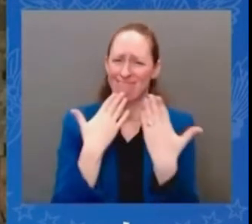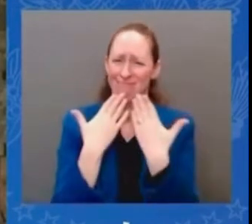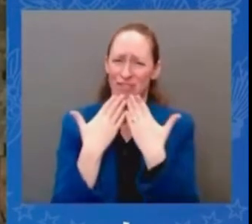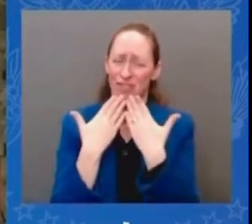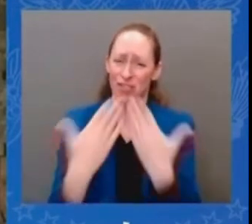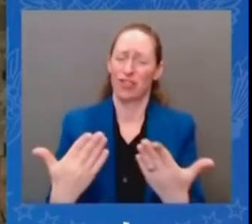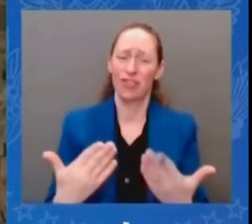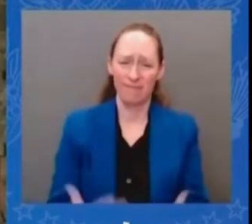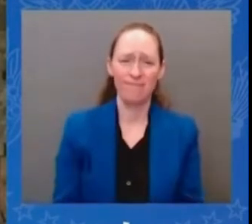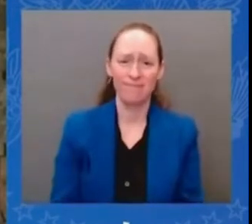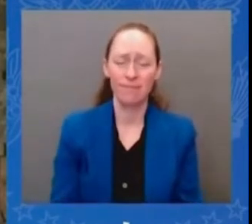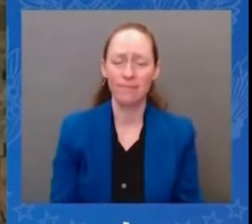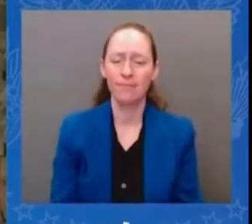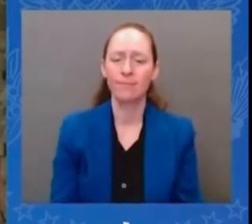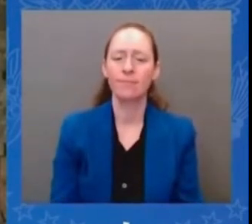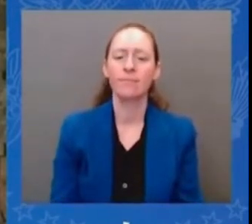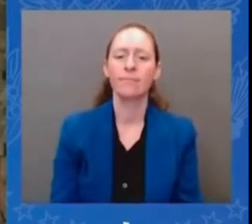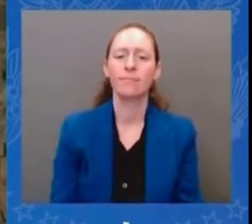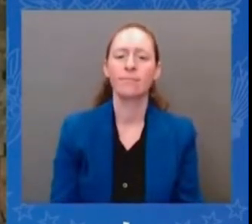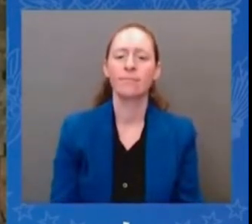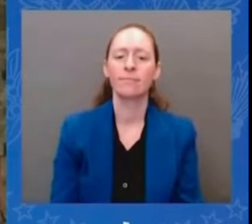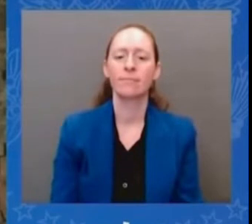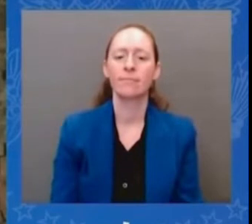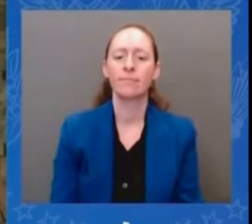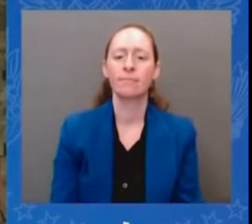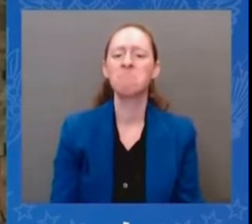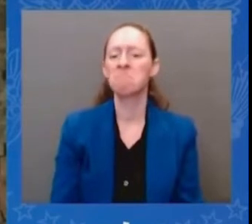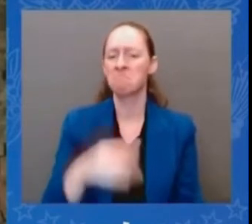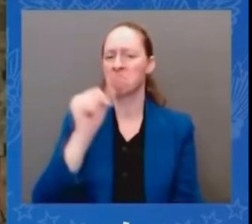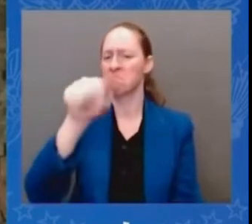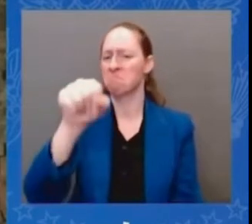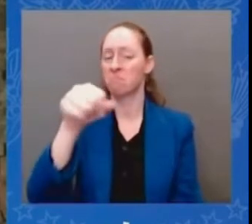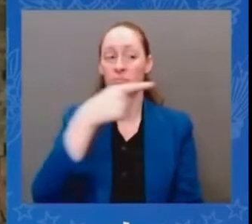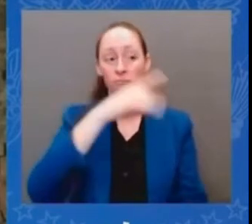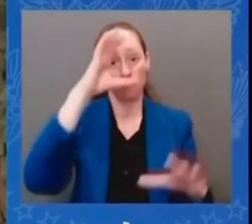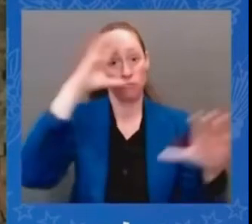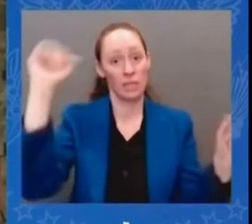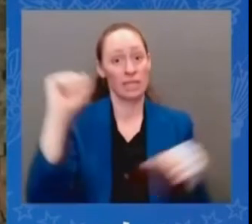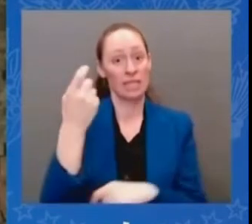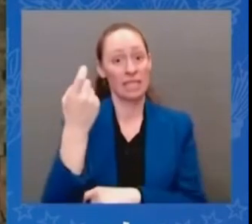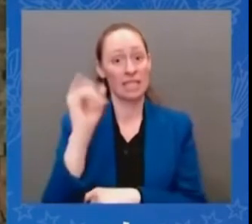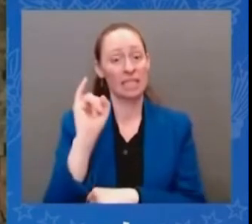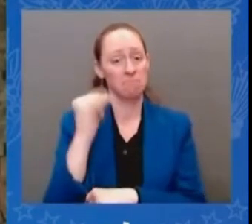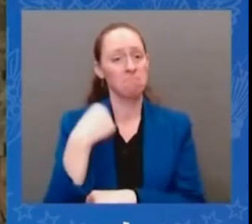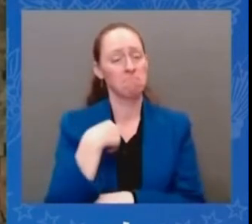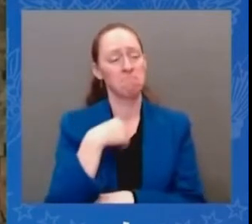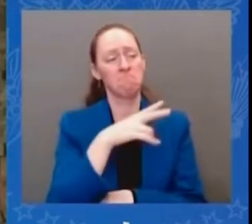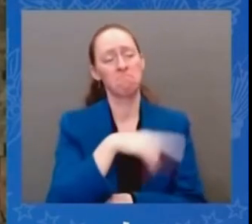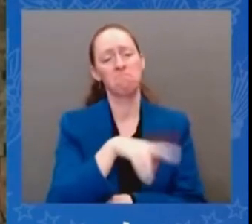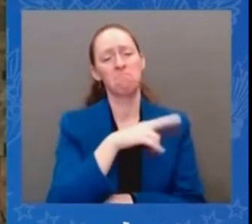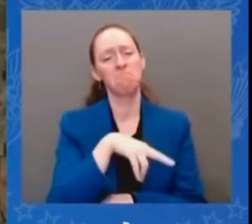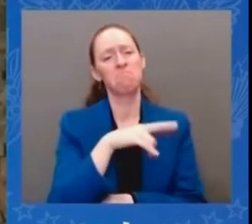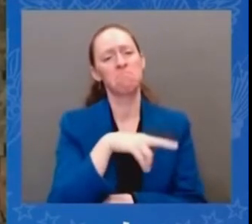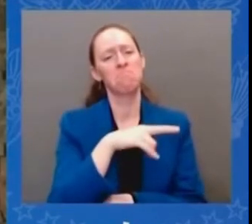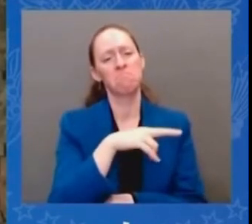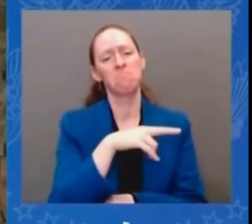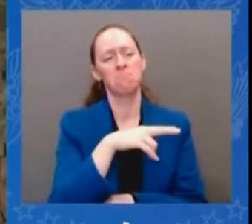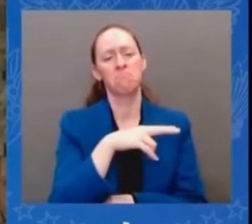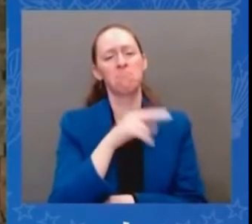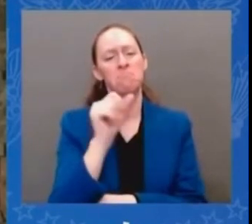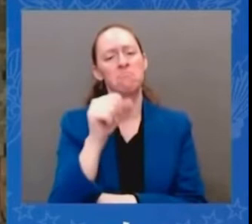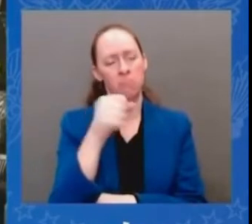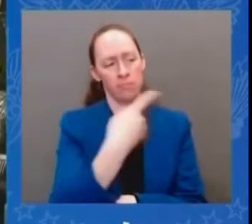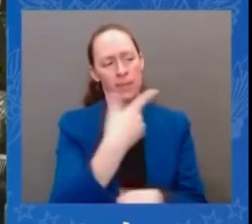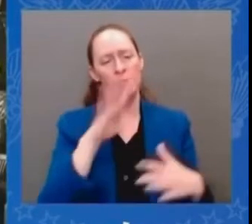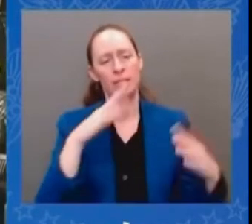that we would set up a set of circumstances where on issues that were that we had to further